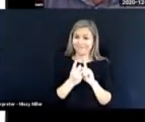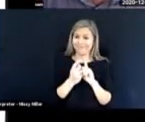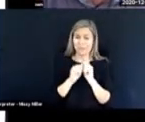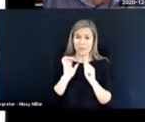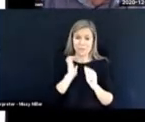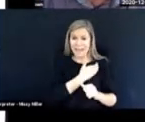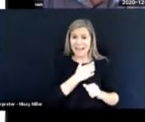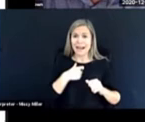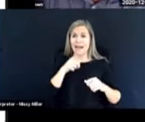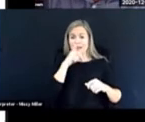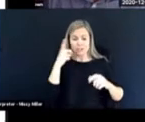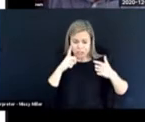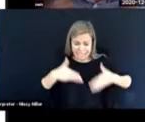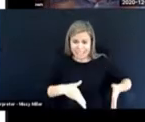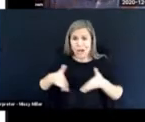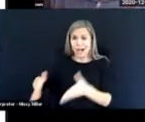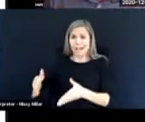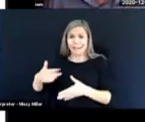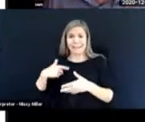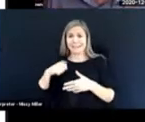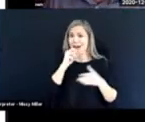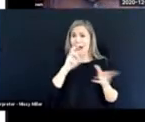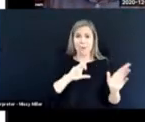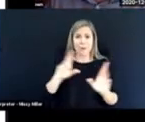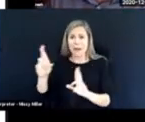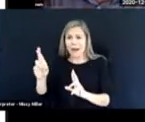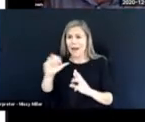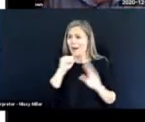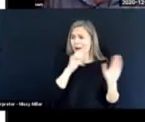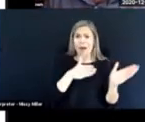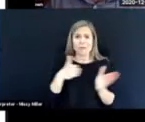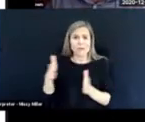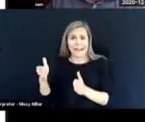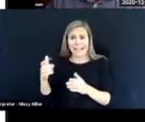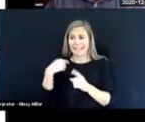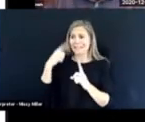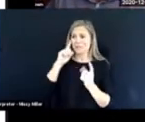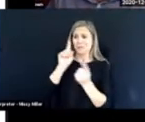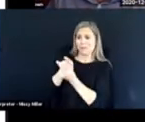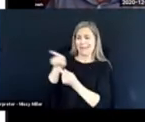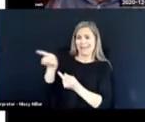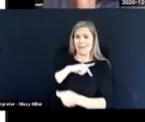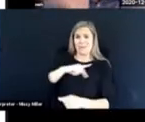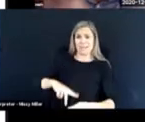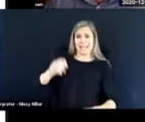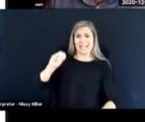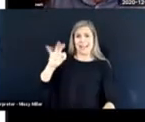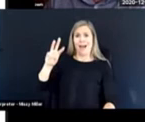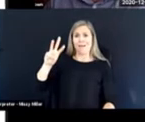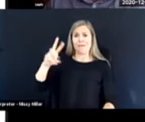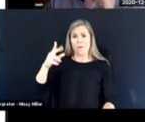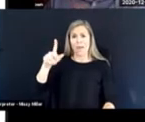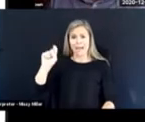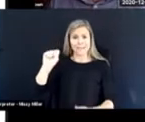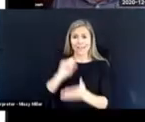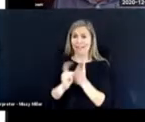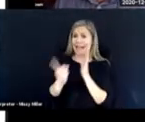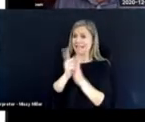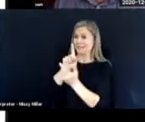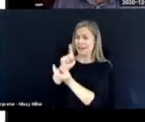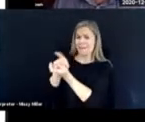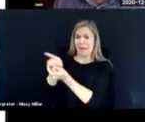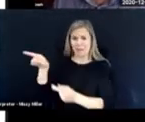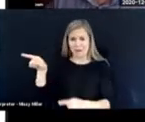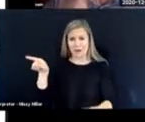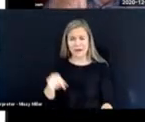my blue jeans and my ski sweater meeting the Princess of Wales because I didn't know I was going to be meeting her until